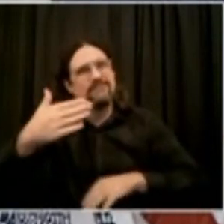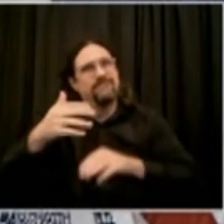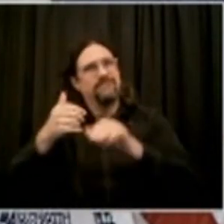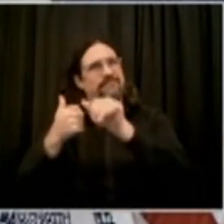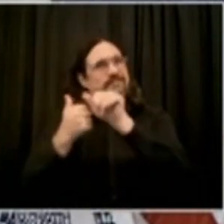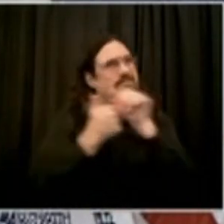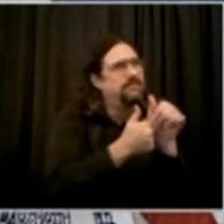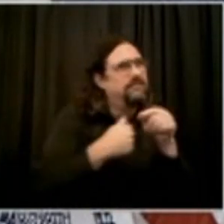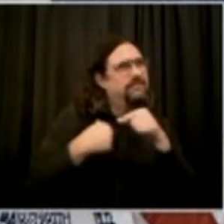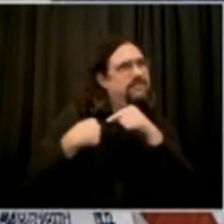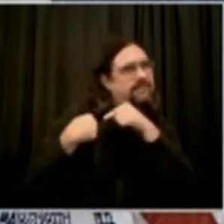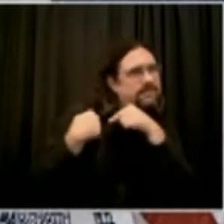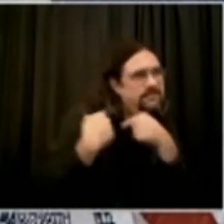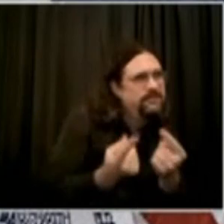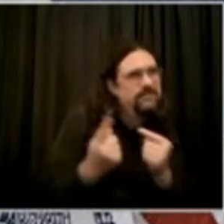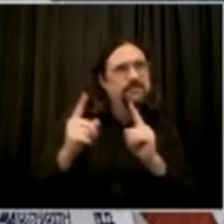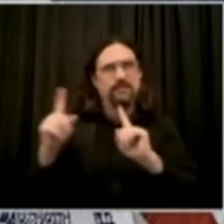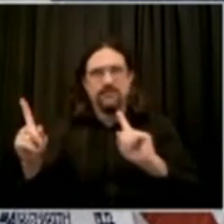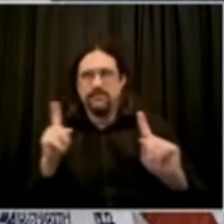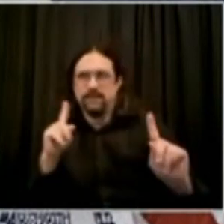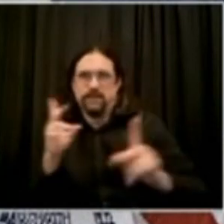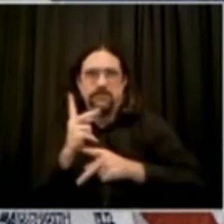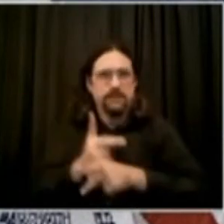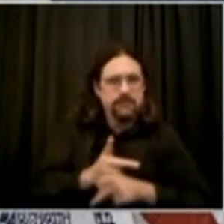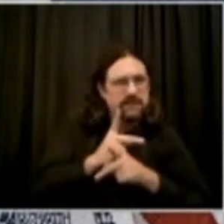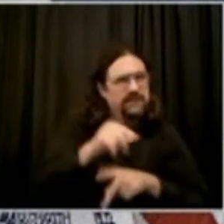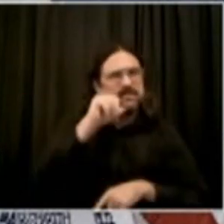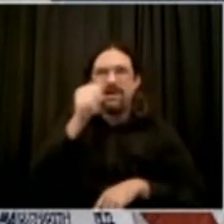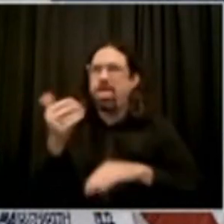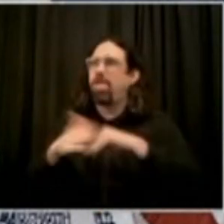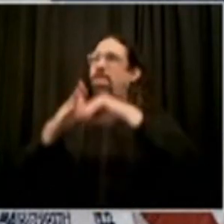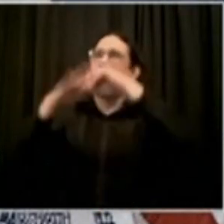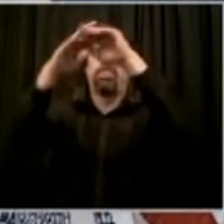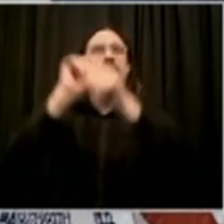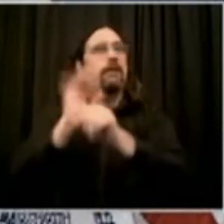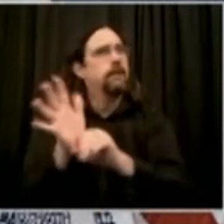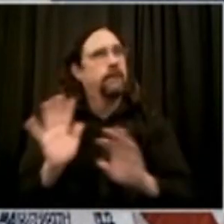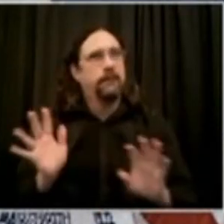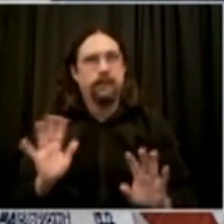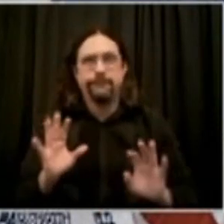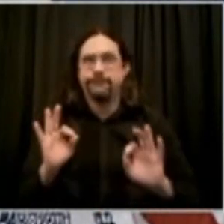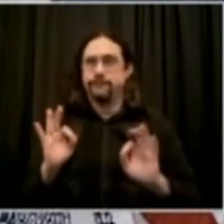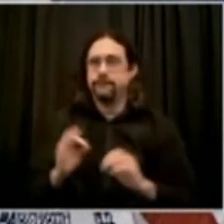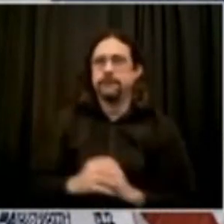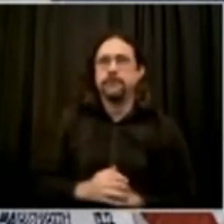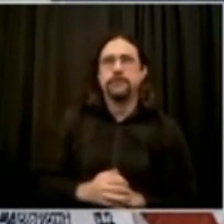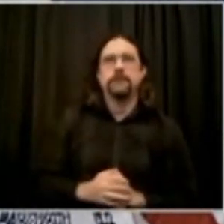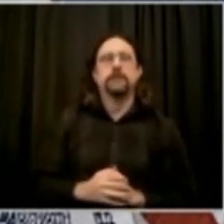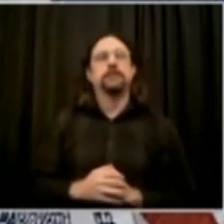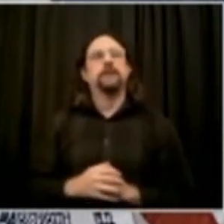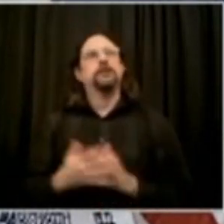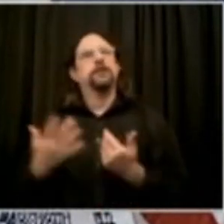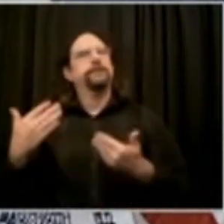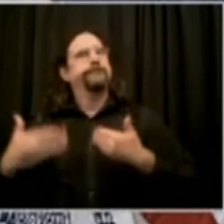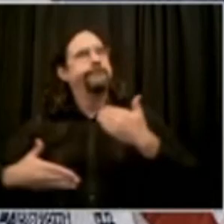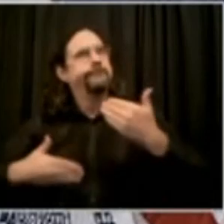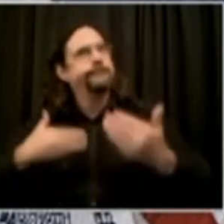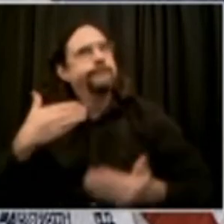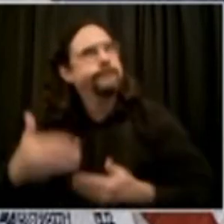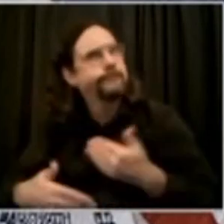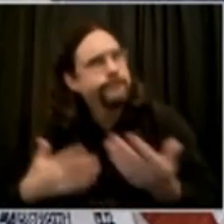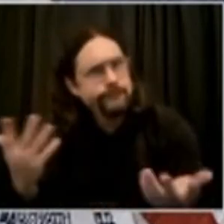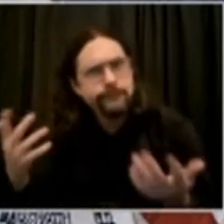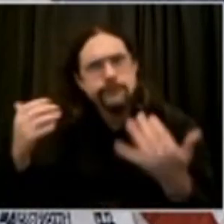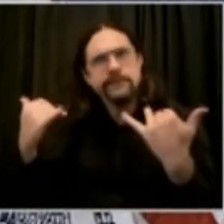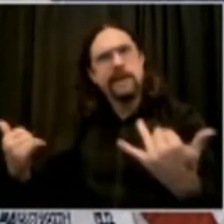against the disease, the test and trace core. We're going to talk about the latest on that and how it's helping us keep that infection level low. But I